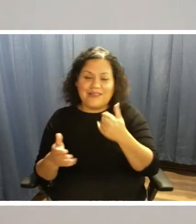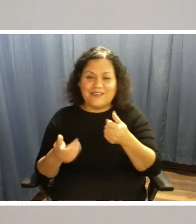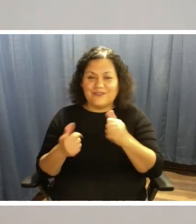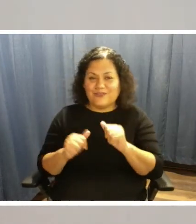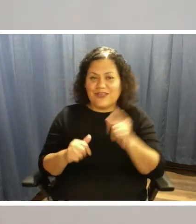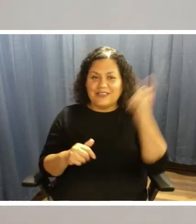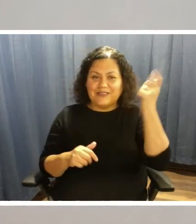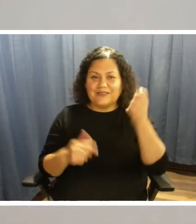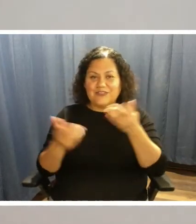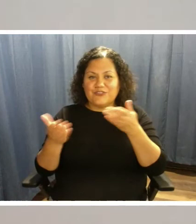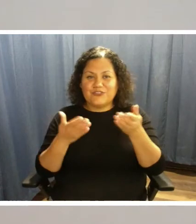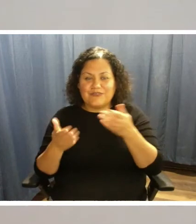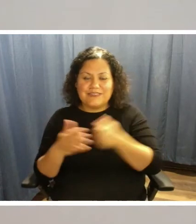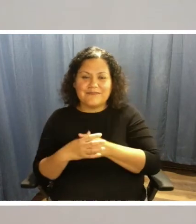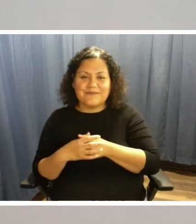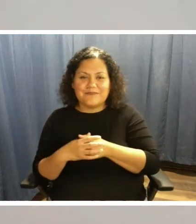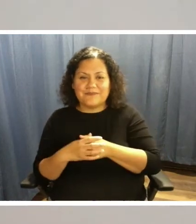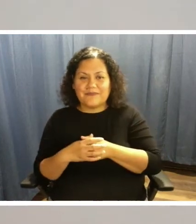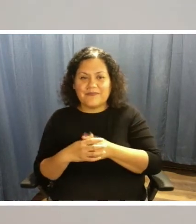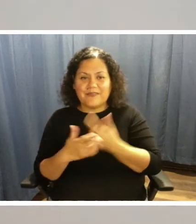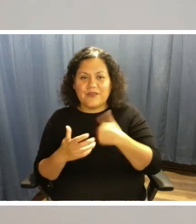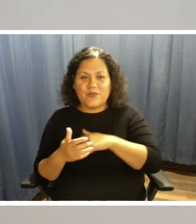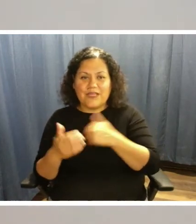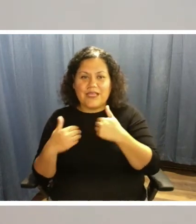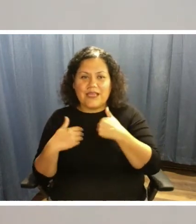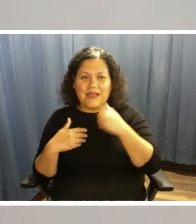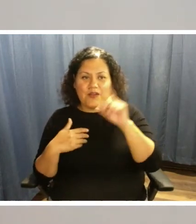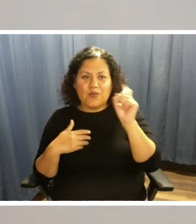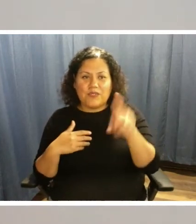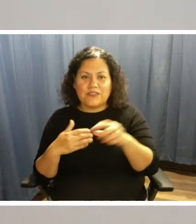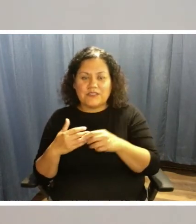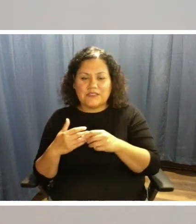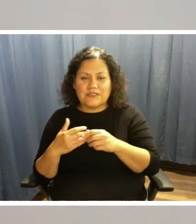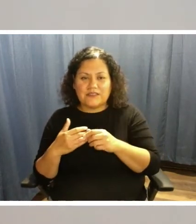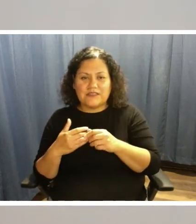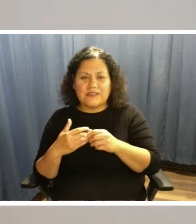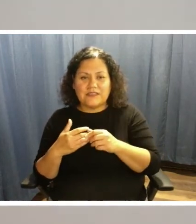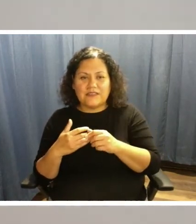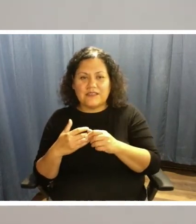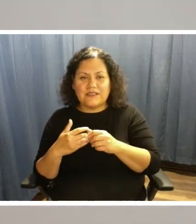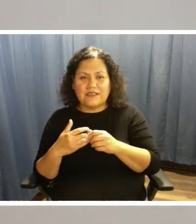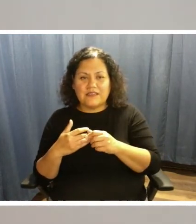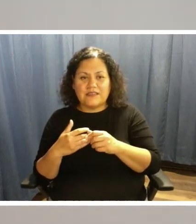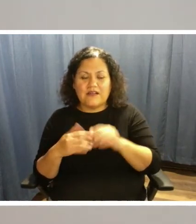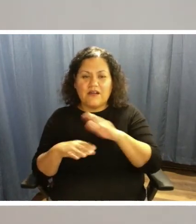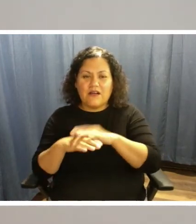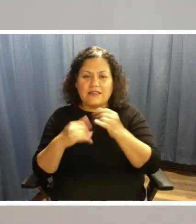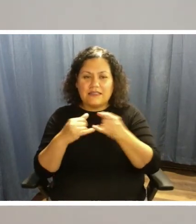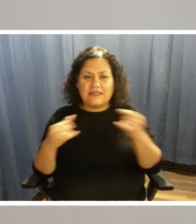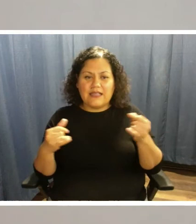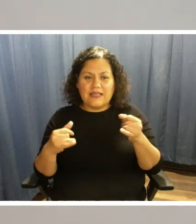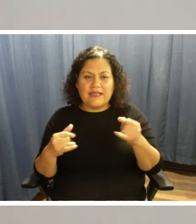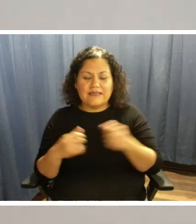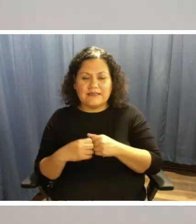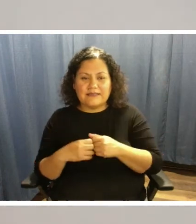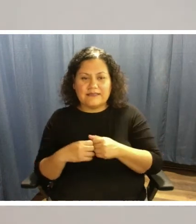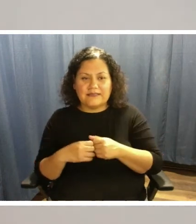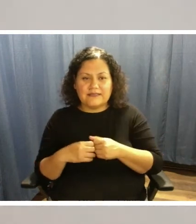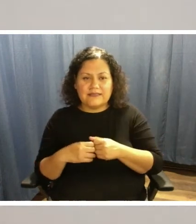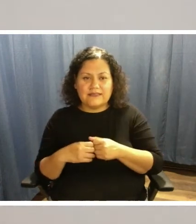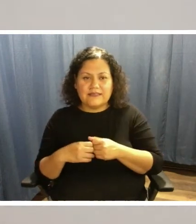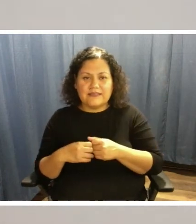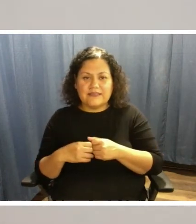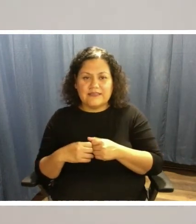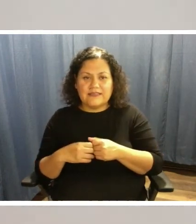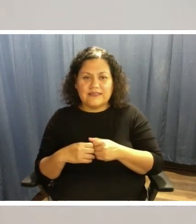service out. So we did have a question that's come to us online. And it is going to be